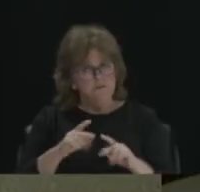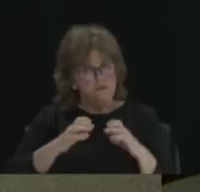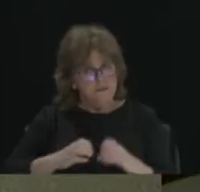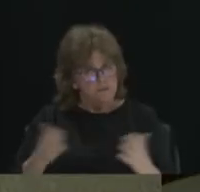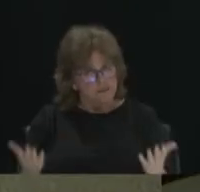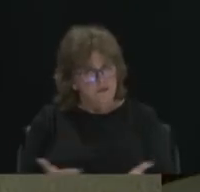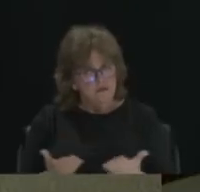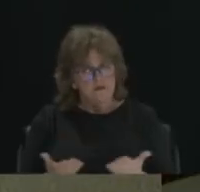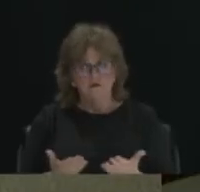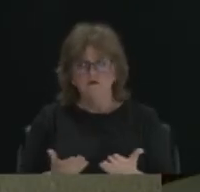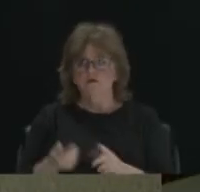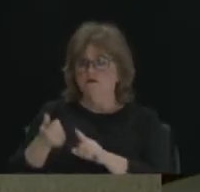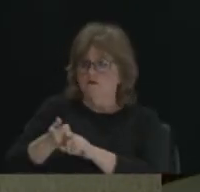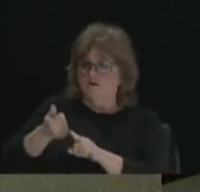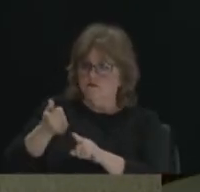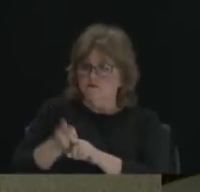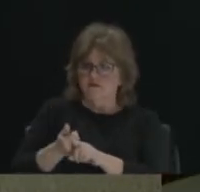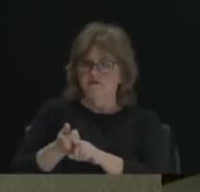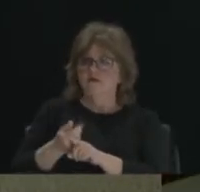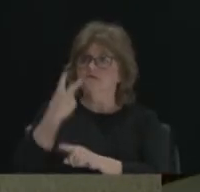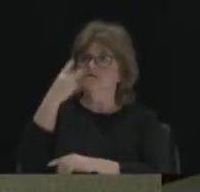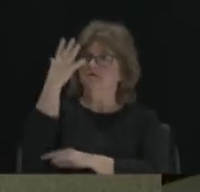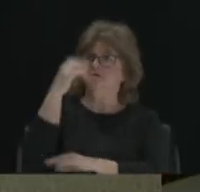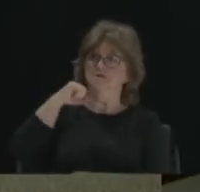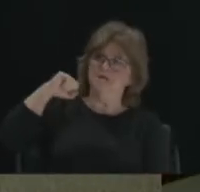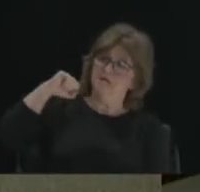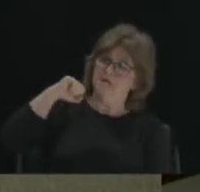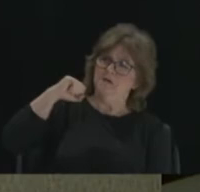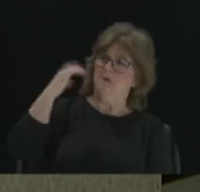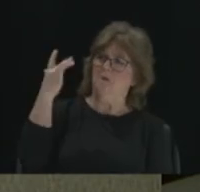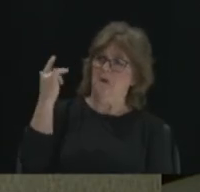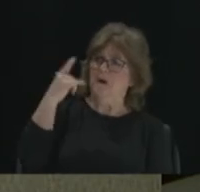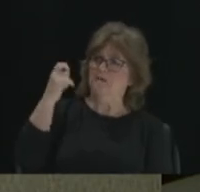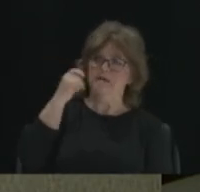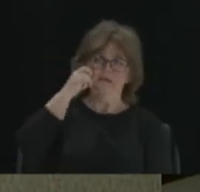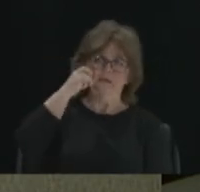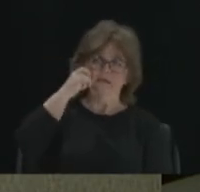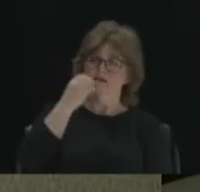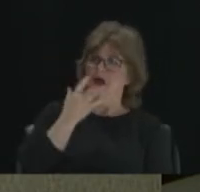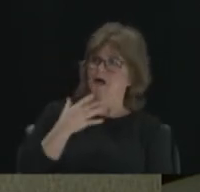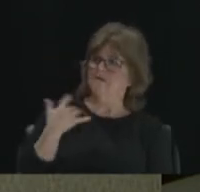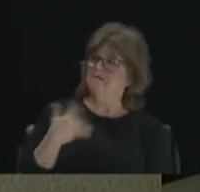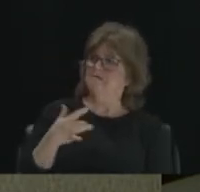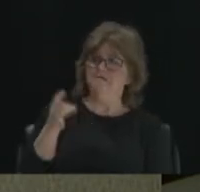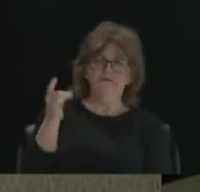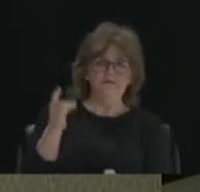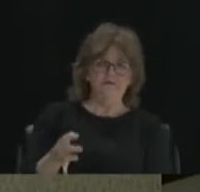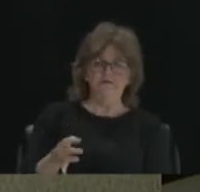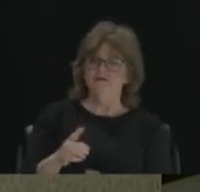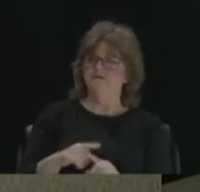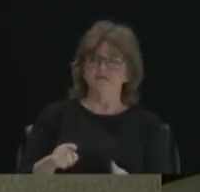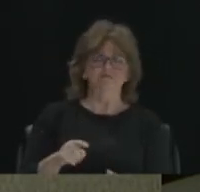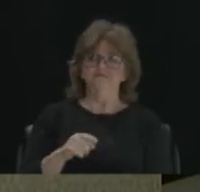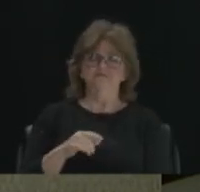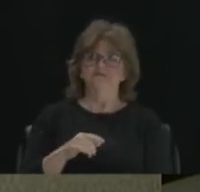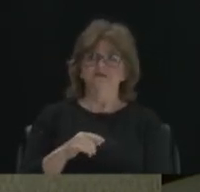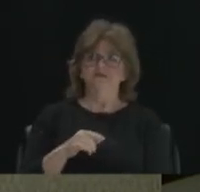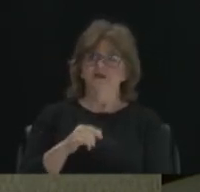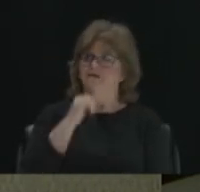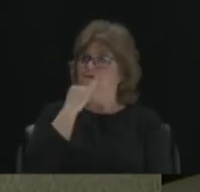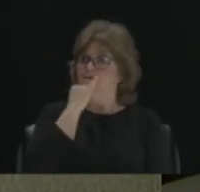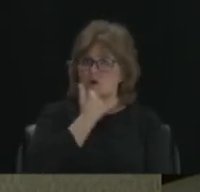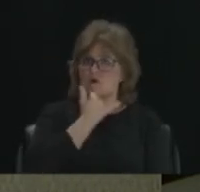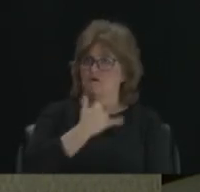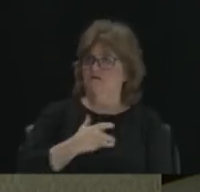who are being hung in trees just merely because of the color of their skin. And she did not appreciate that as a white